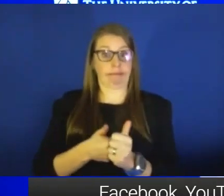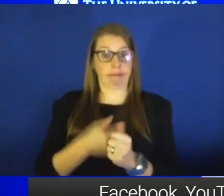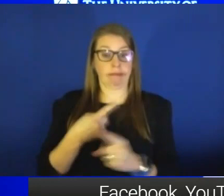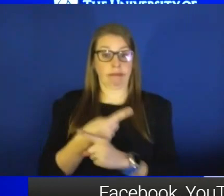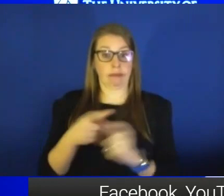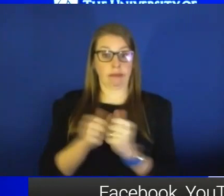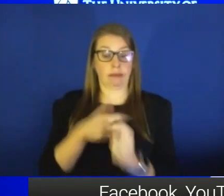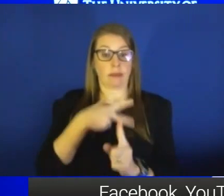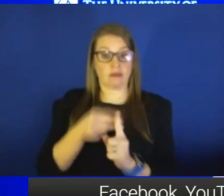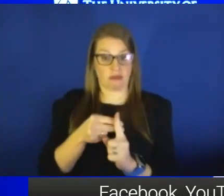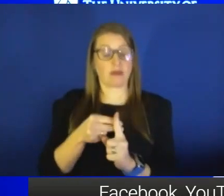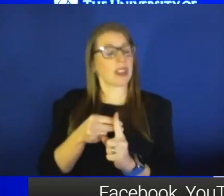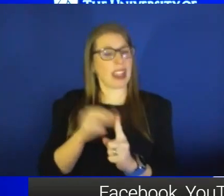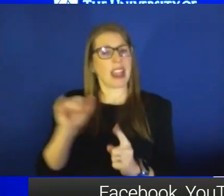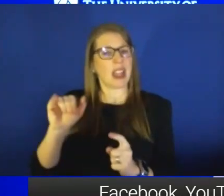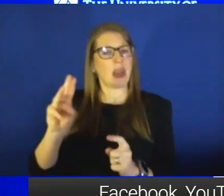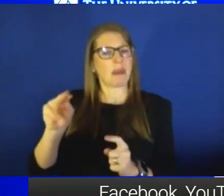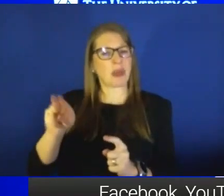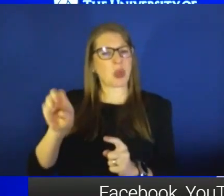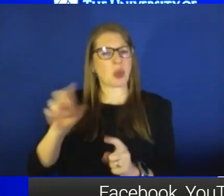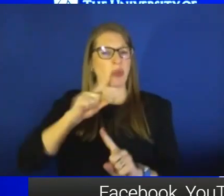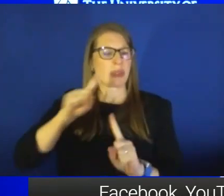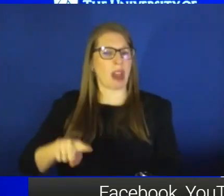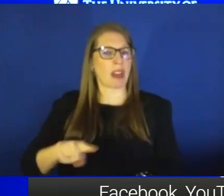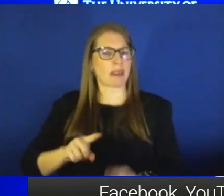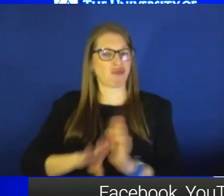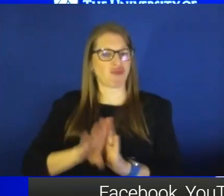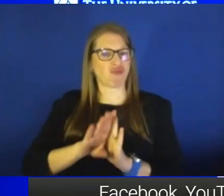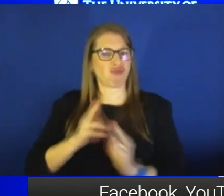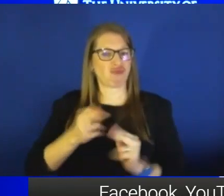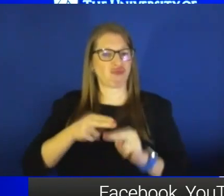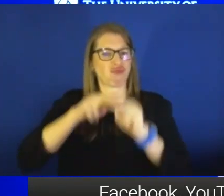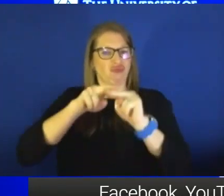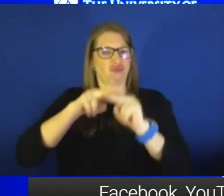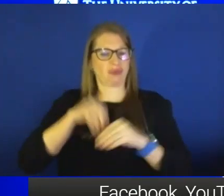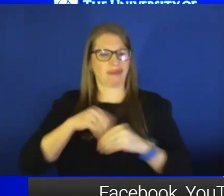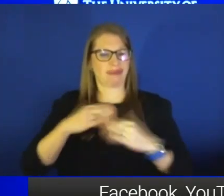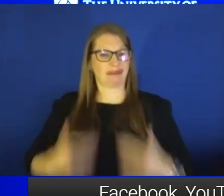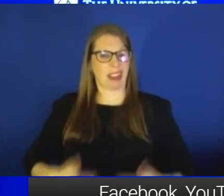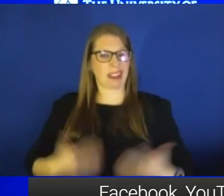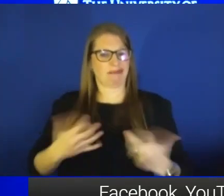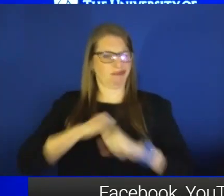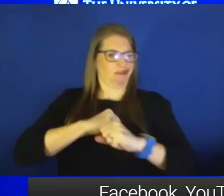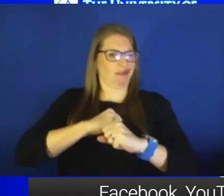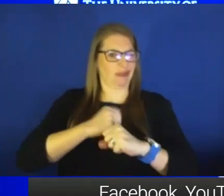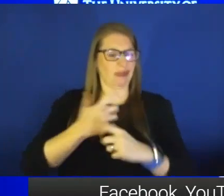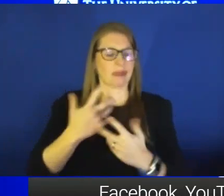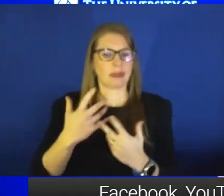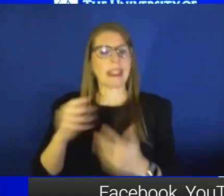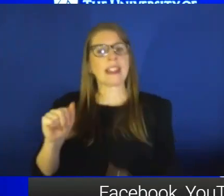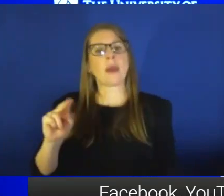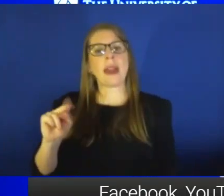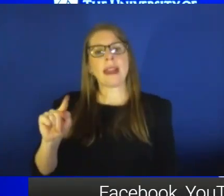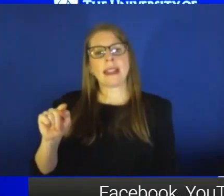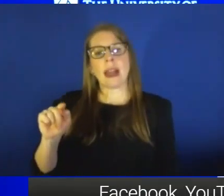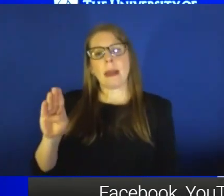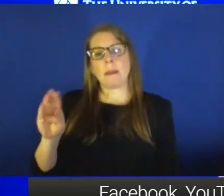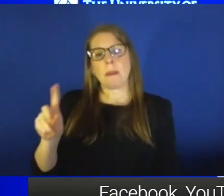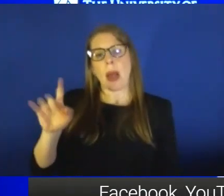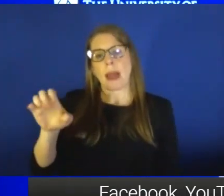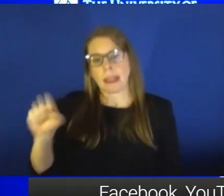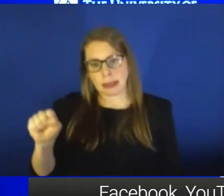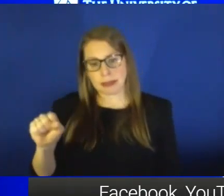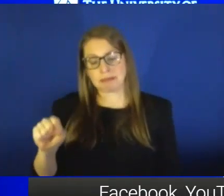produce immune responses to all of the variants that we've identified. So they do produce antibodies. They also continue to